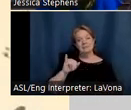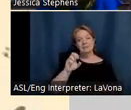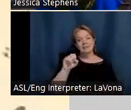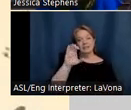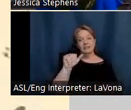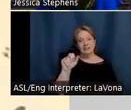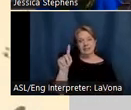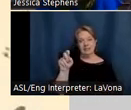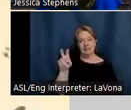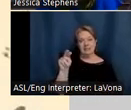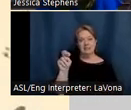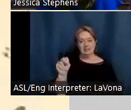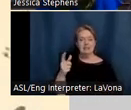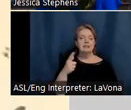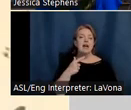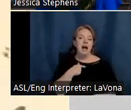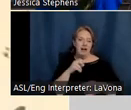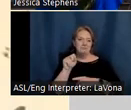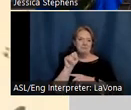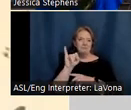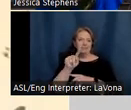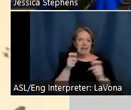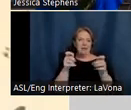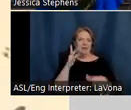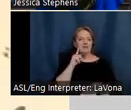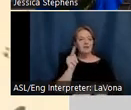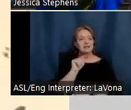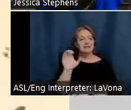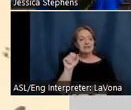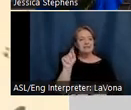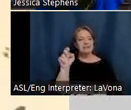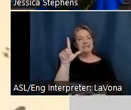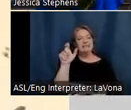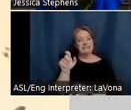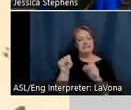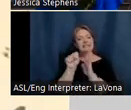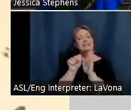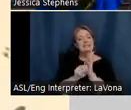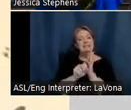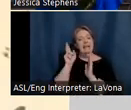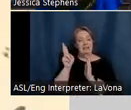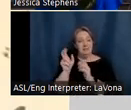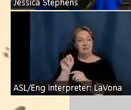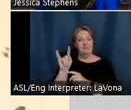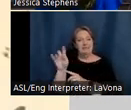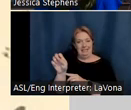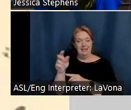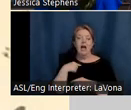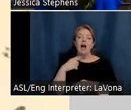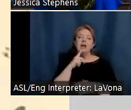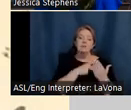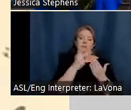the site manager at the TCCL State Historic Site. I'm also the State Historic Sites Program Manager for